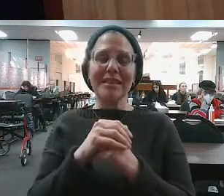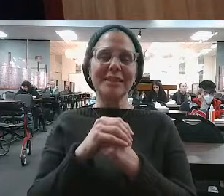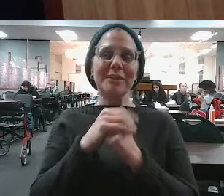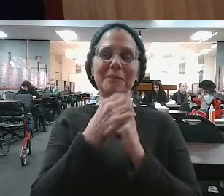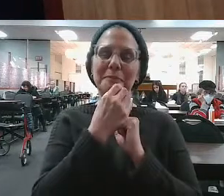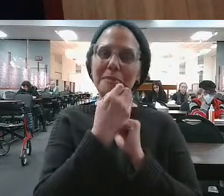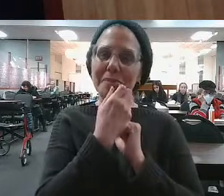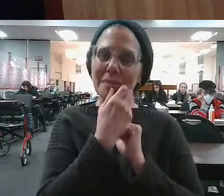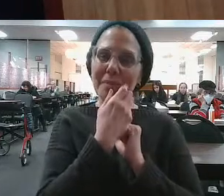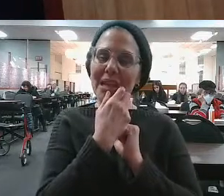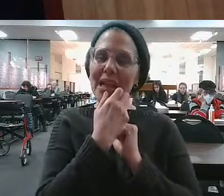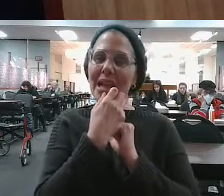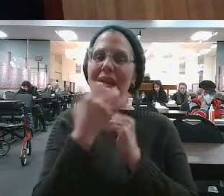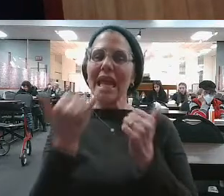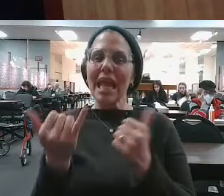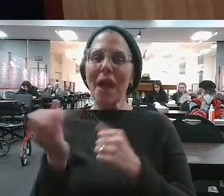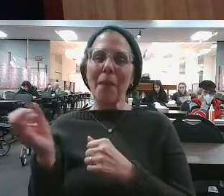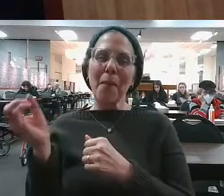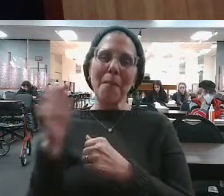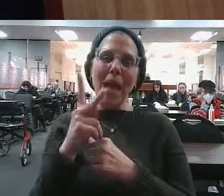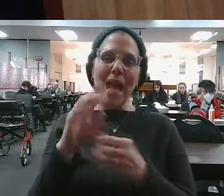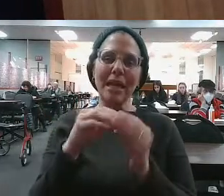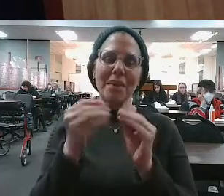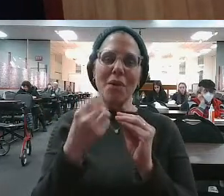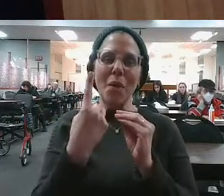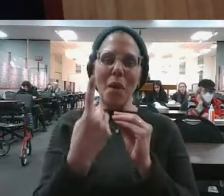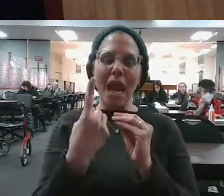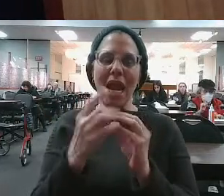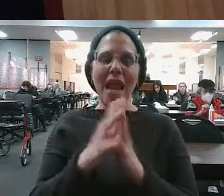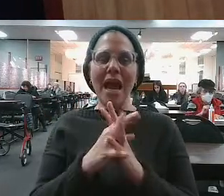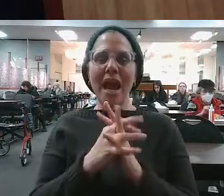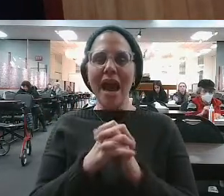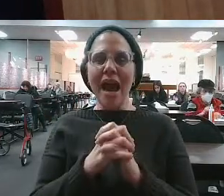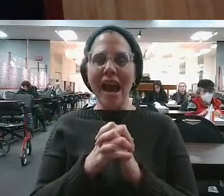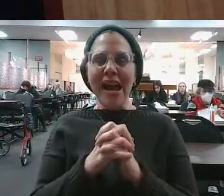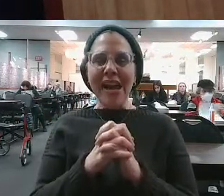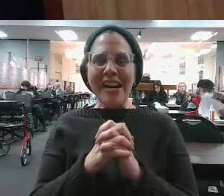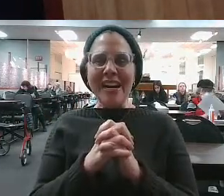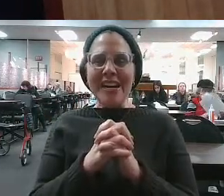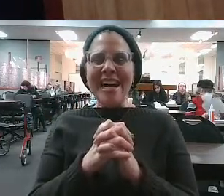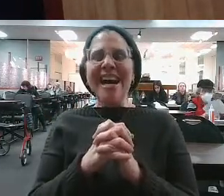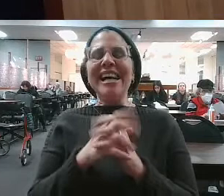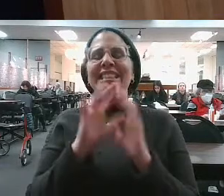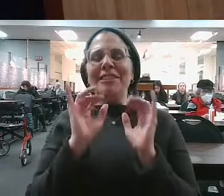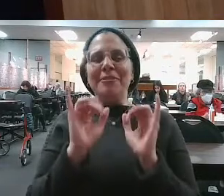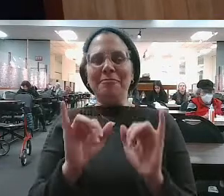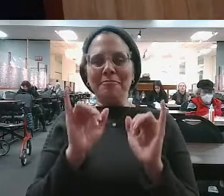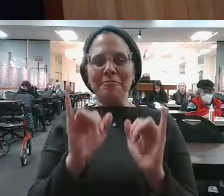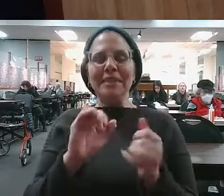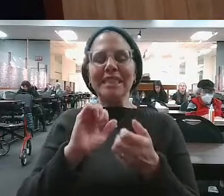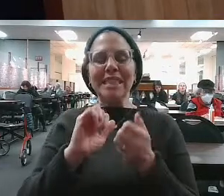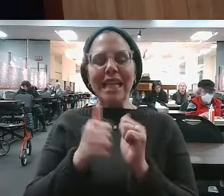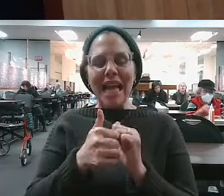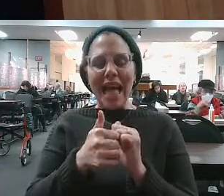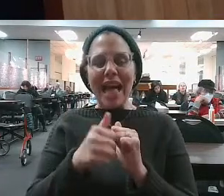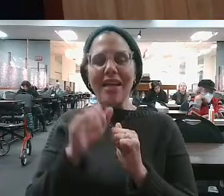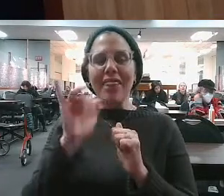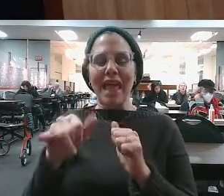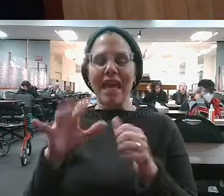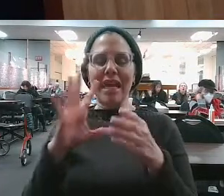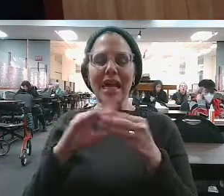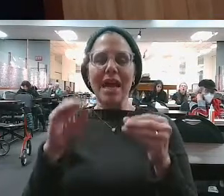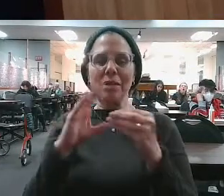this inside. Just go back to number one for just a moment. Go back to number one. So what you see over here, look how the Chassan Tzopah reads the Pasuk.